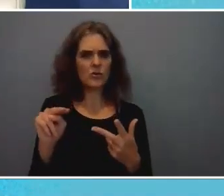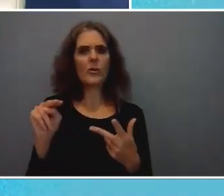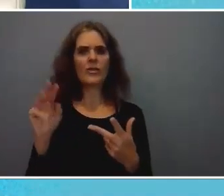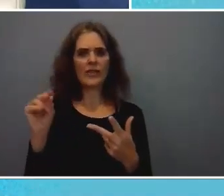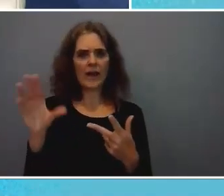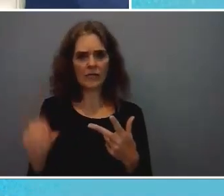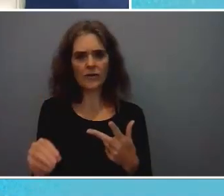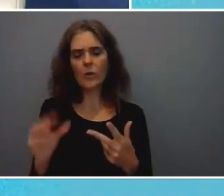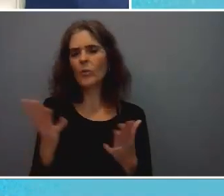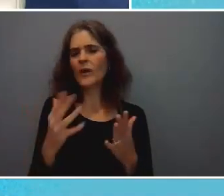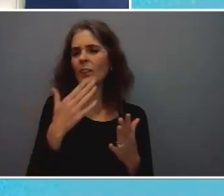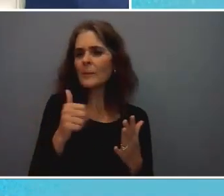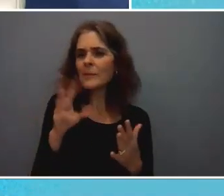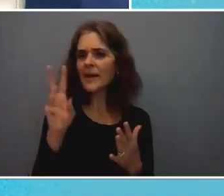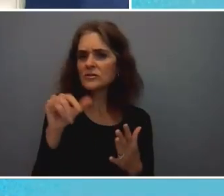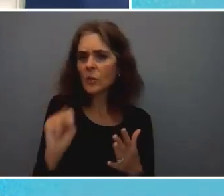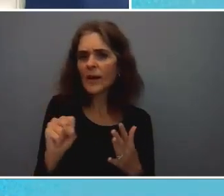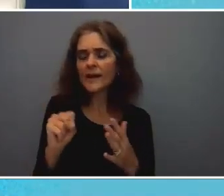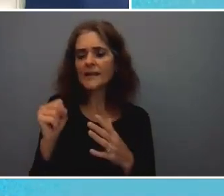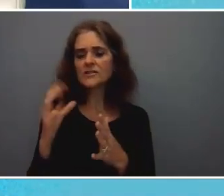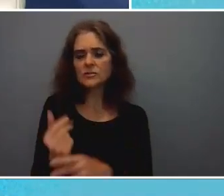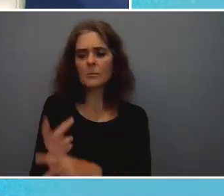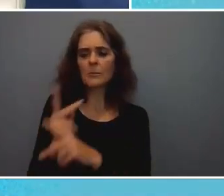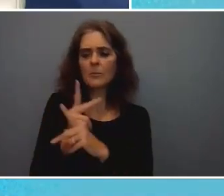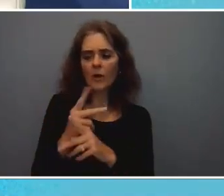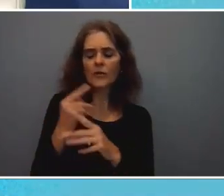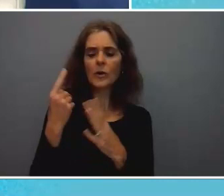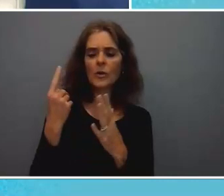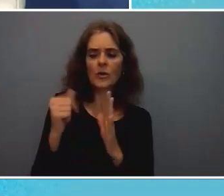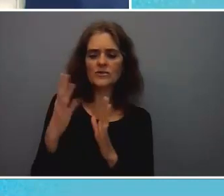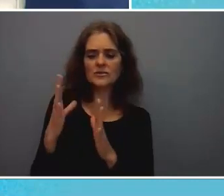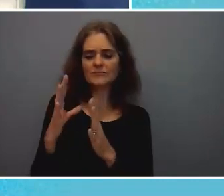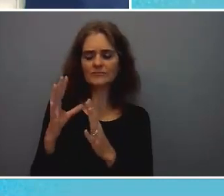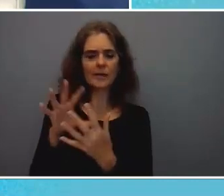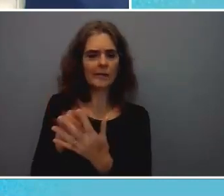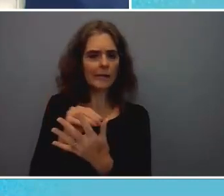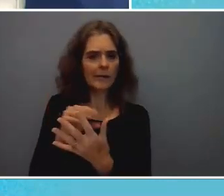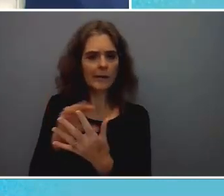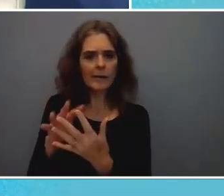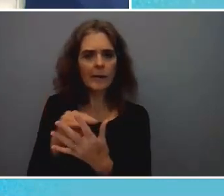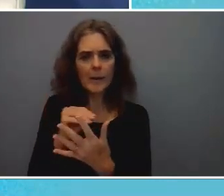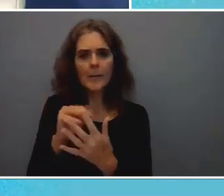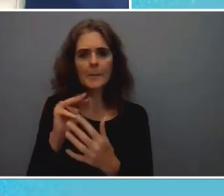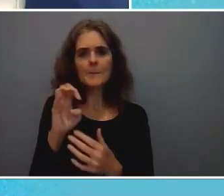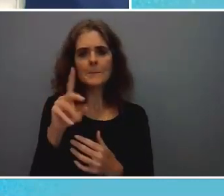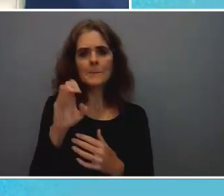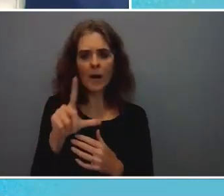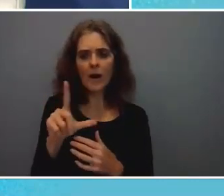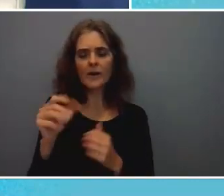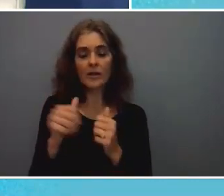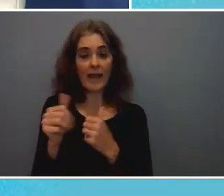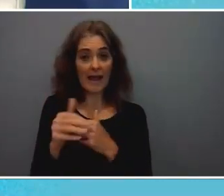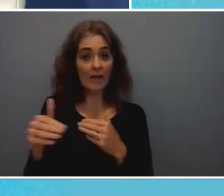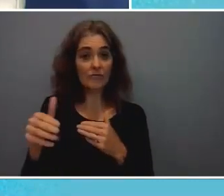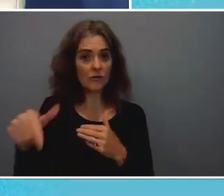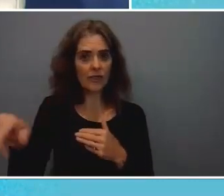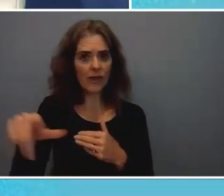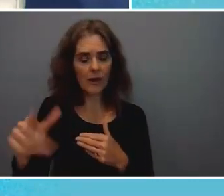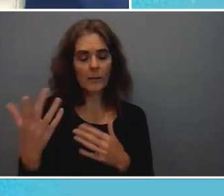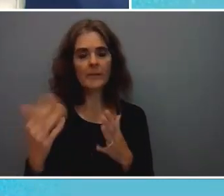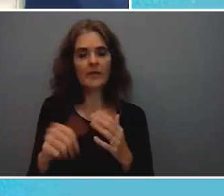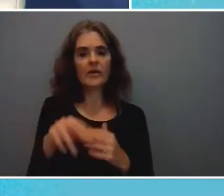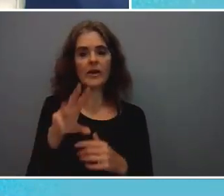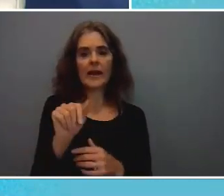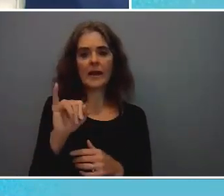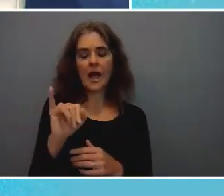to take a page out of europe's book and really continue the work of the of the oecd's ai principles and find global